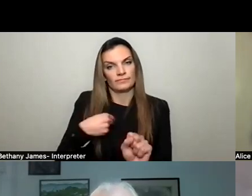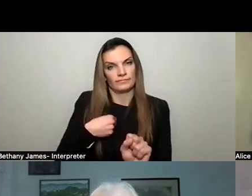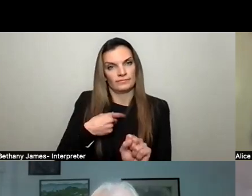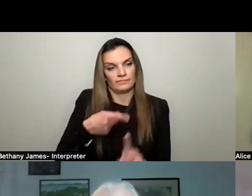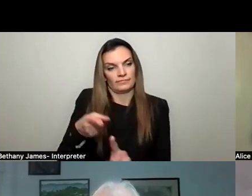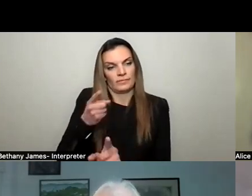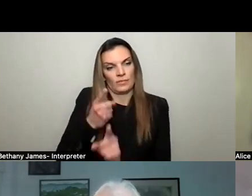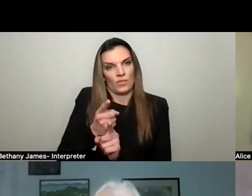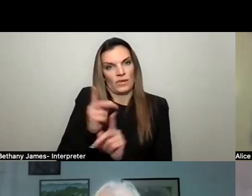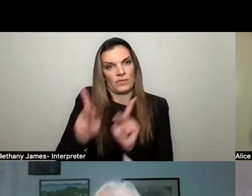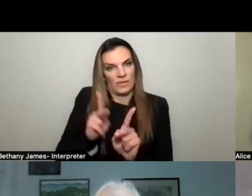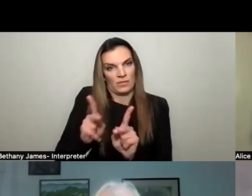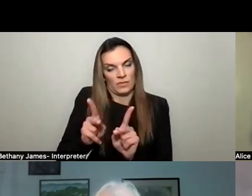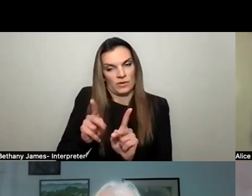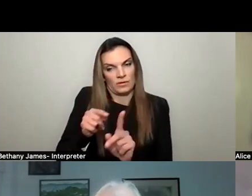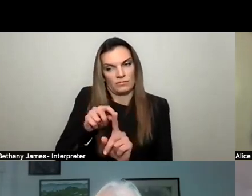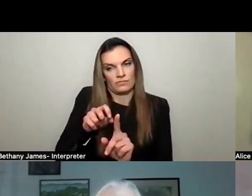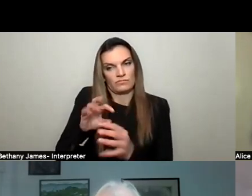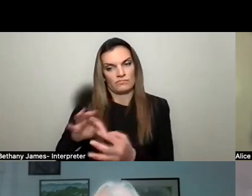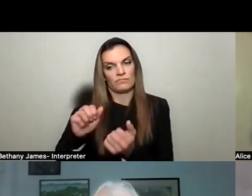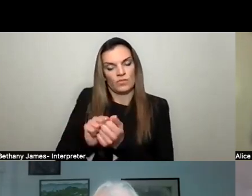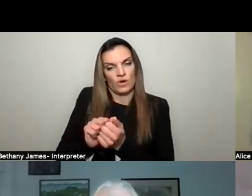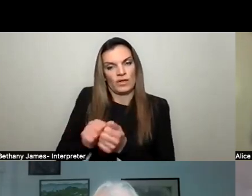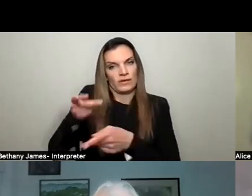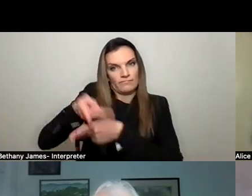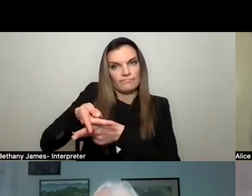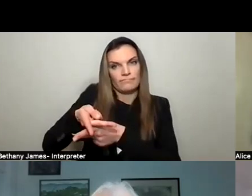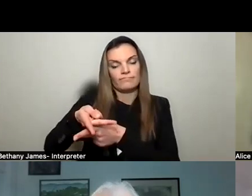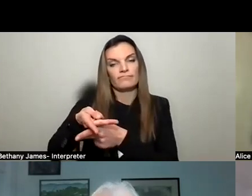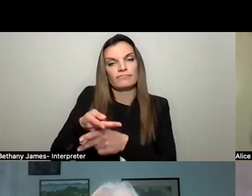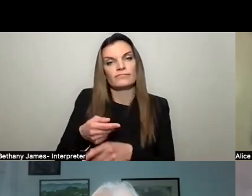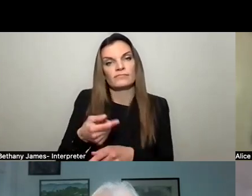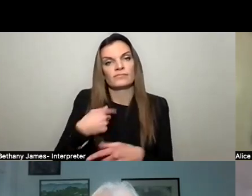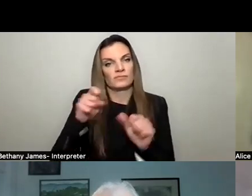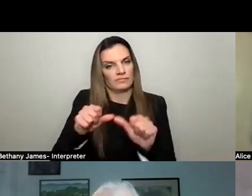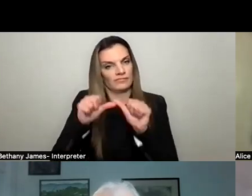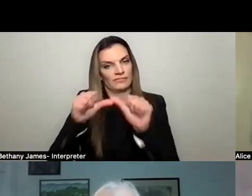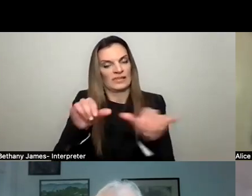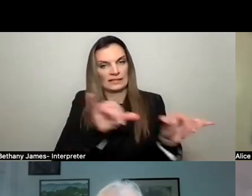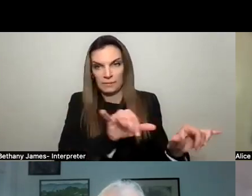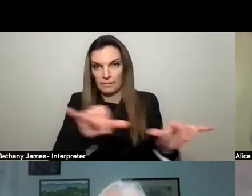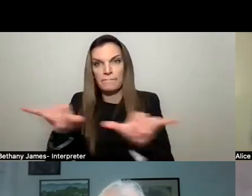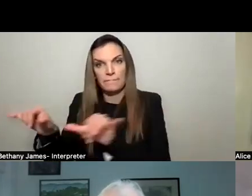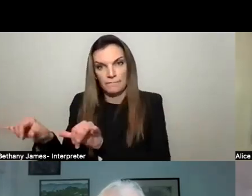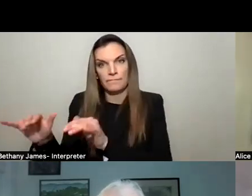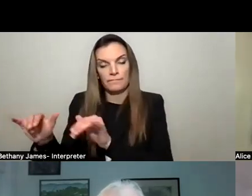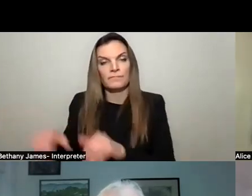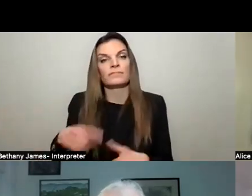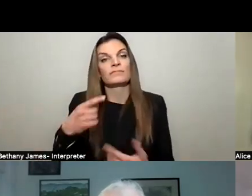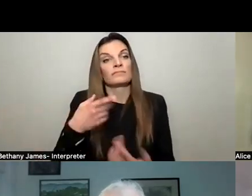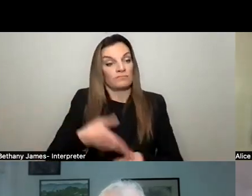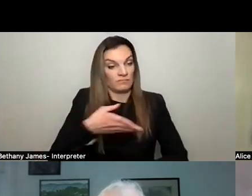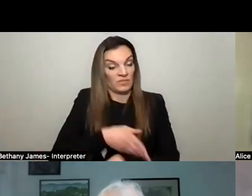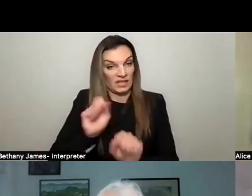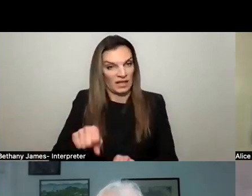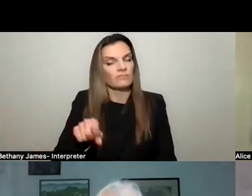with, um, enforcement, um, activity, um, and that we're consistent with that. And I think we could always be better in